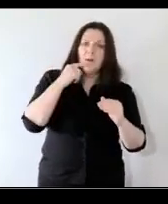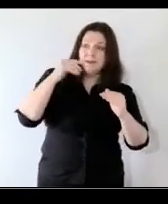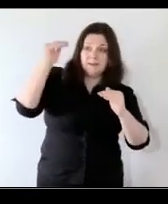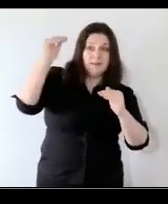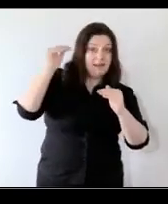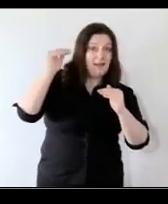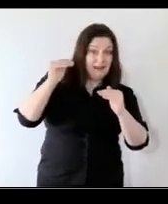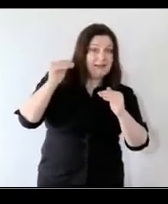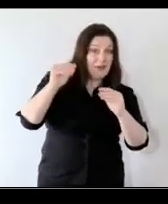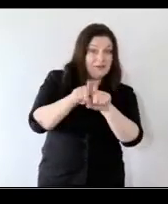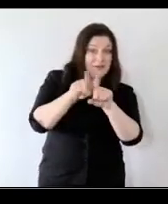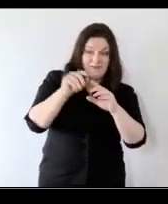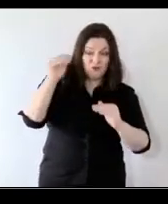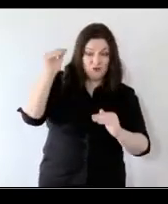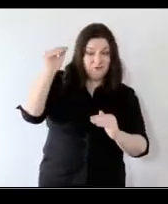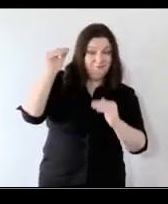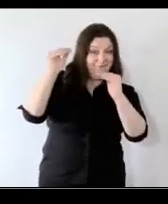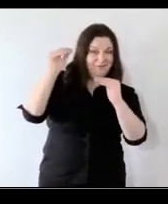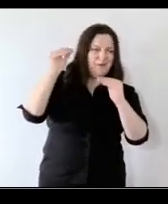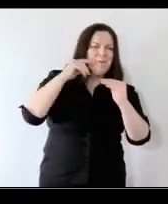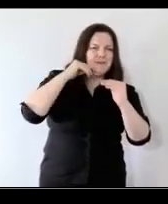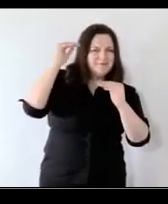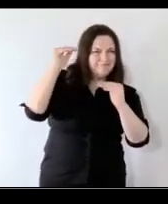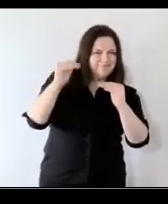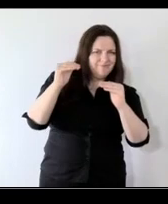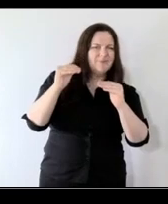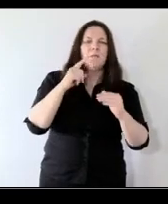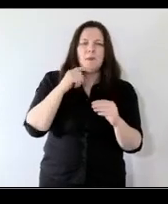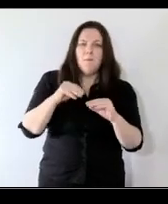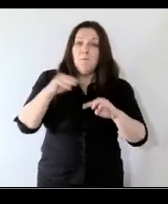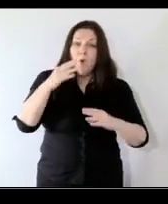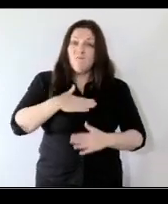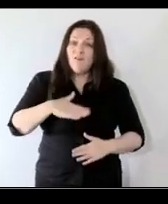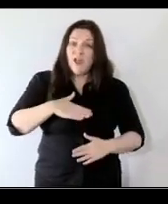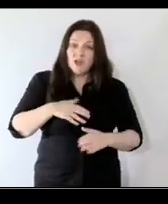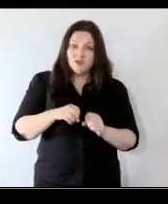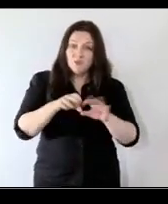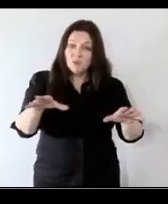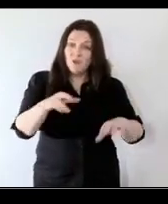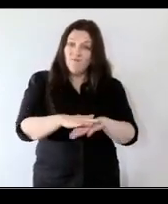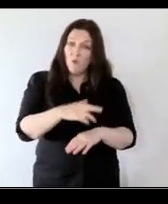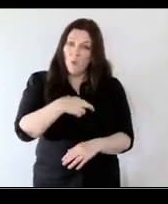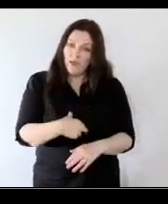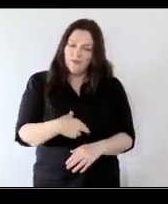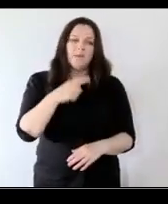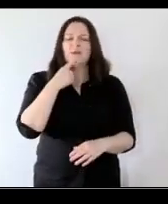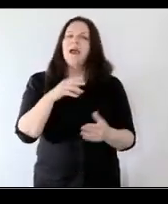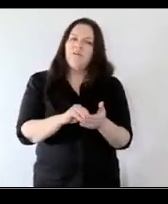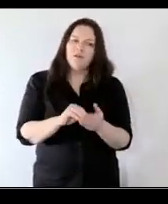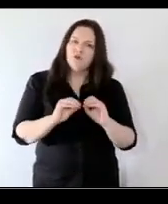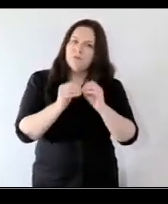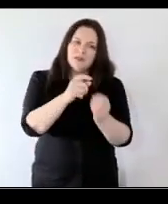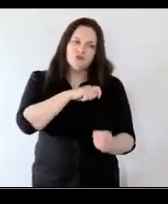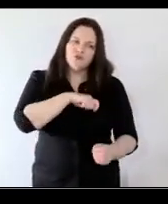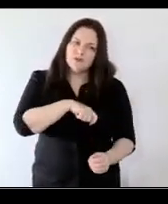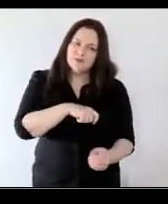leveling down too you create not just a fairer distribution of wealth but you create trust and you